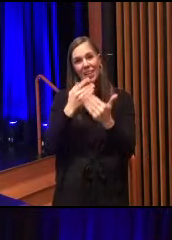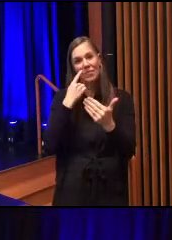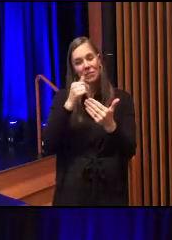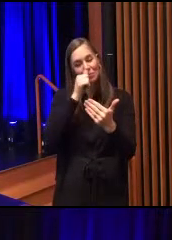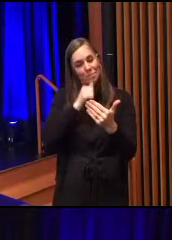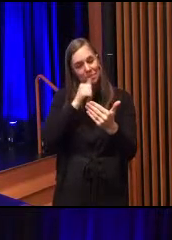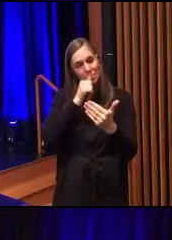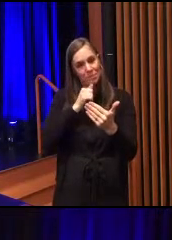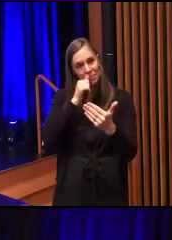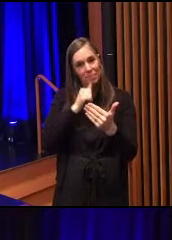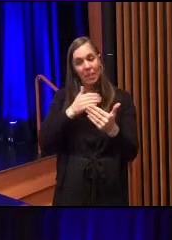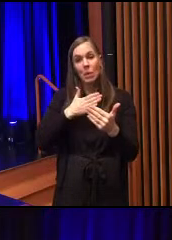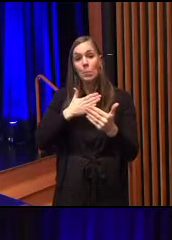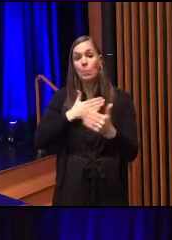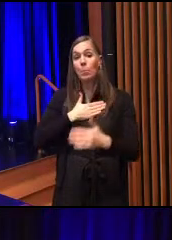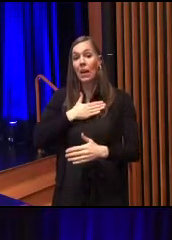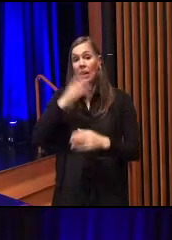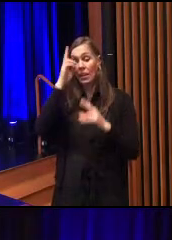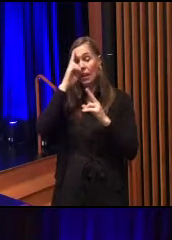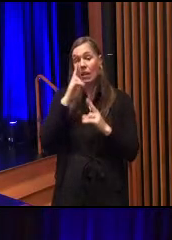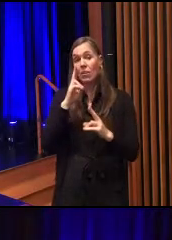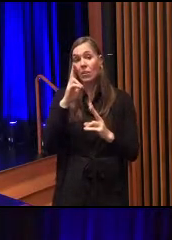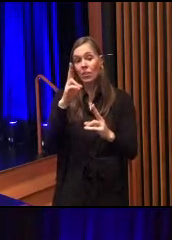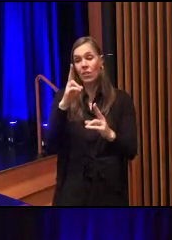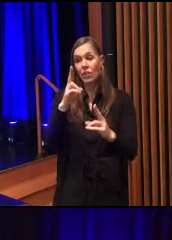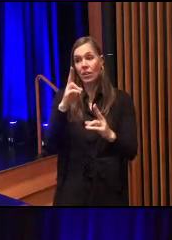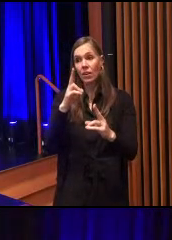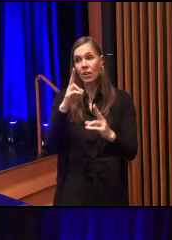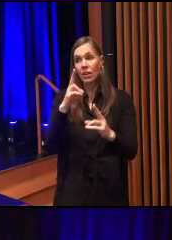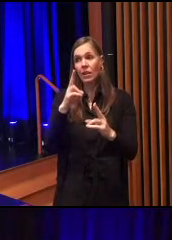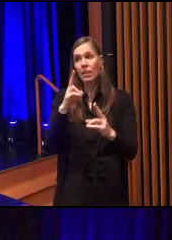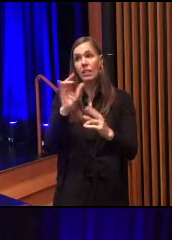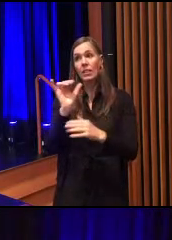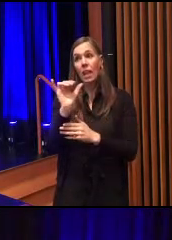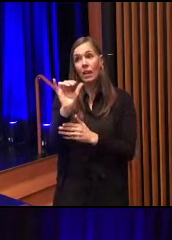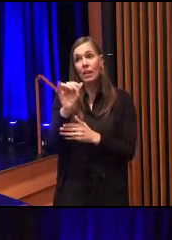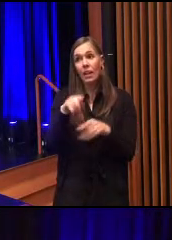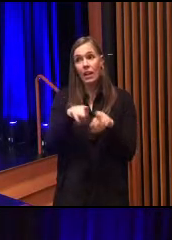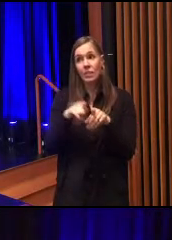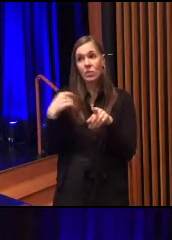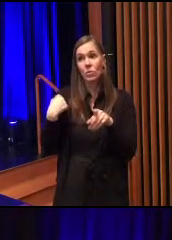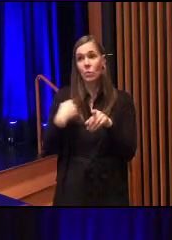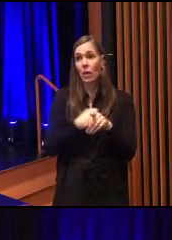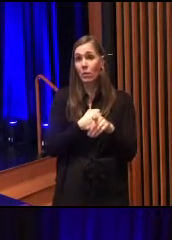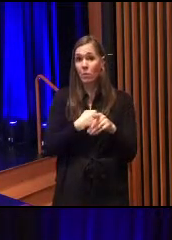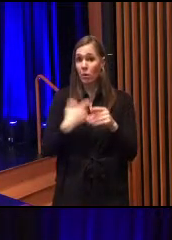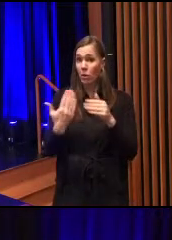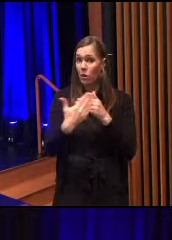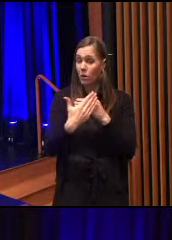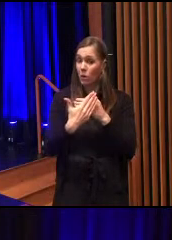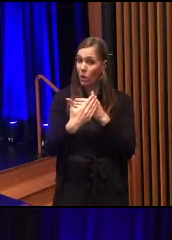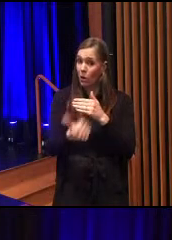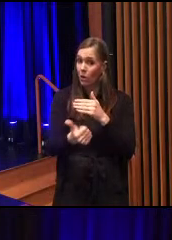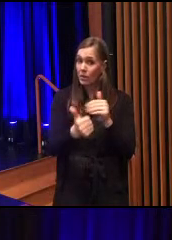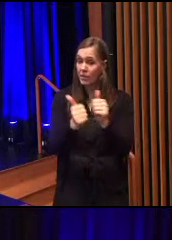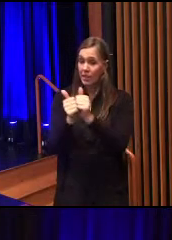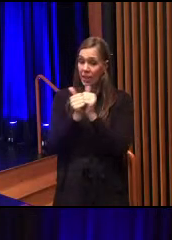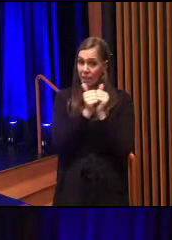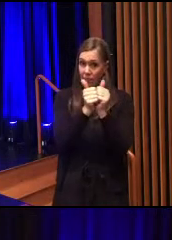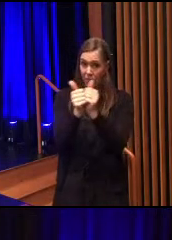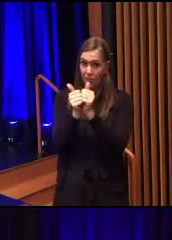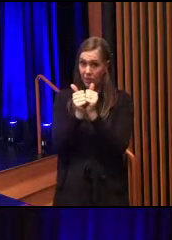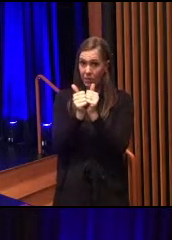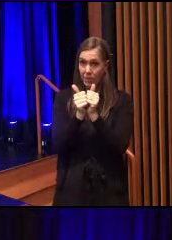is my distinct honor, just as we were called together a little while